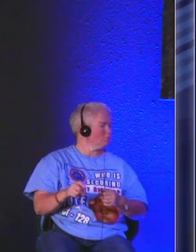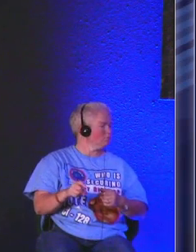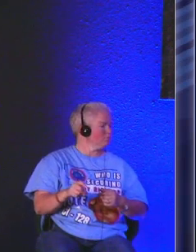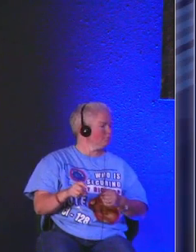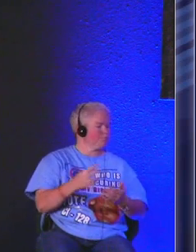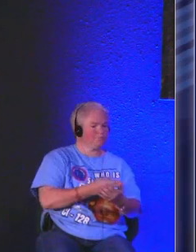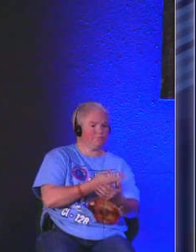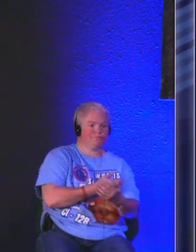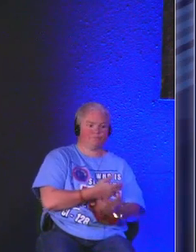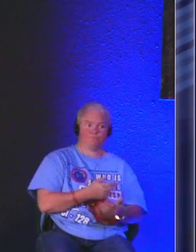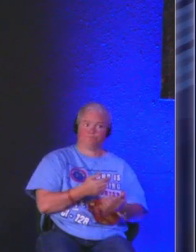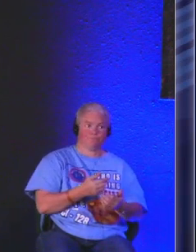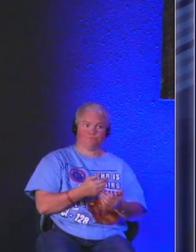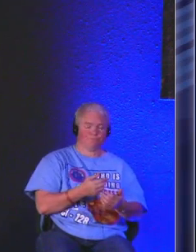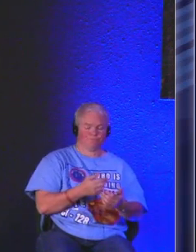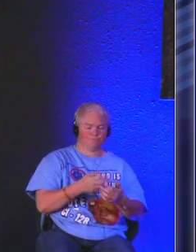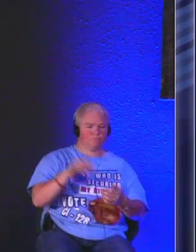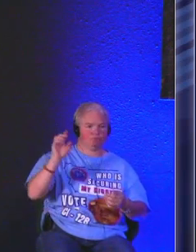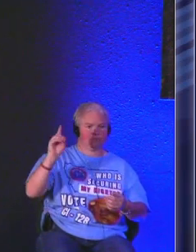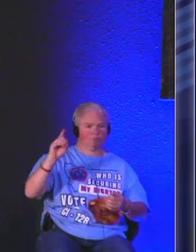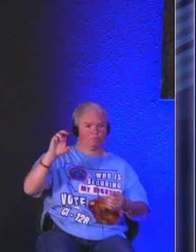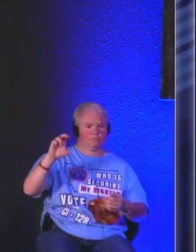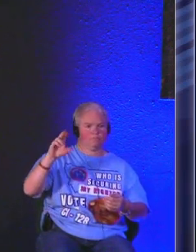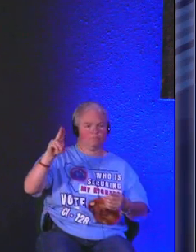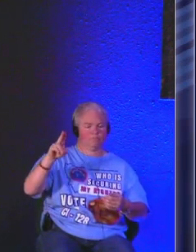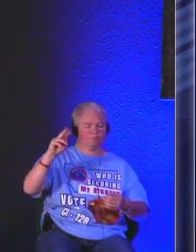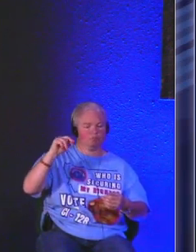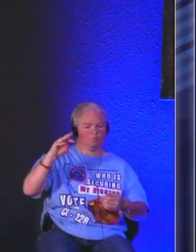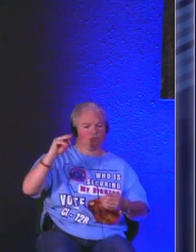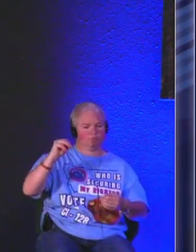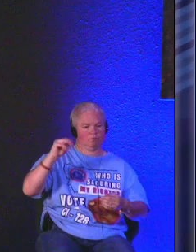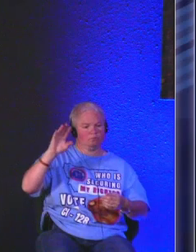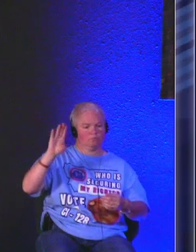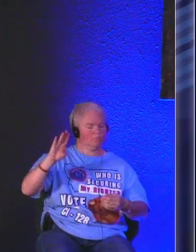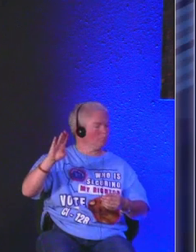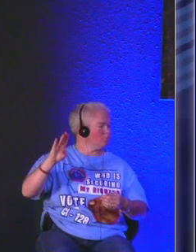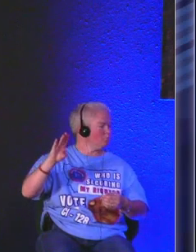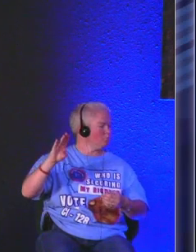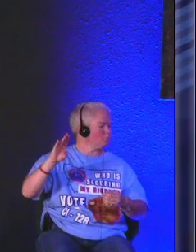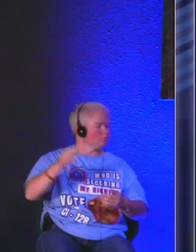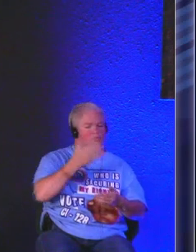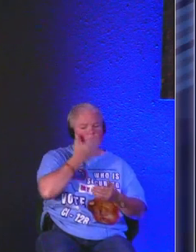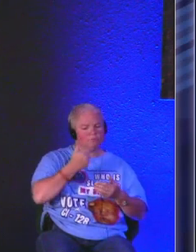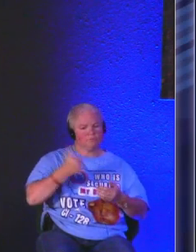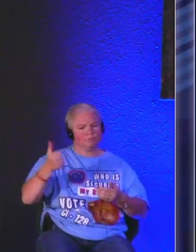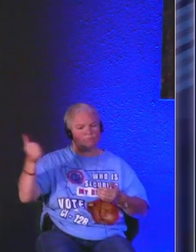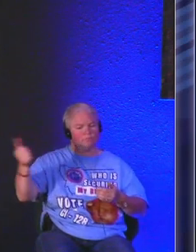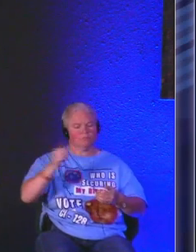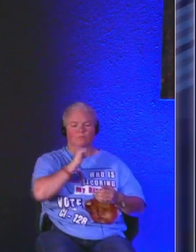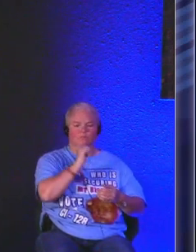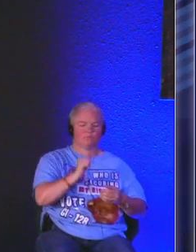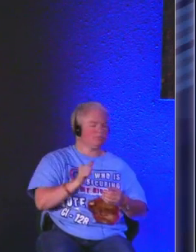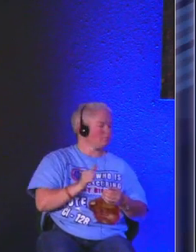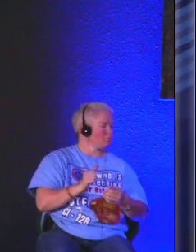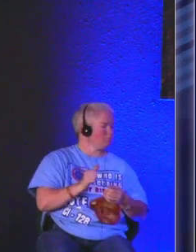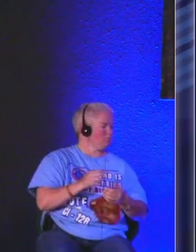sheep are not very smart they don't always know what's actually best for them